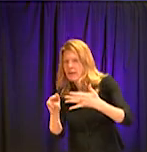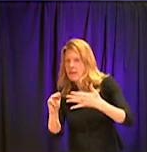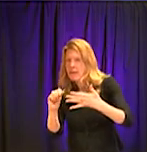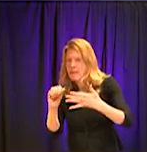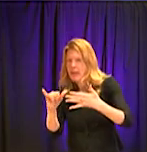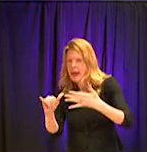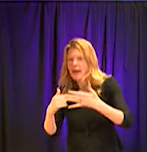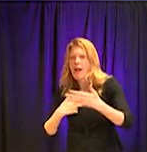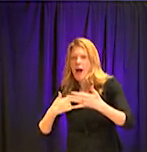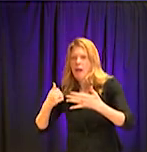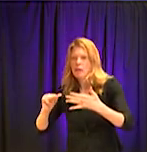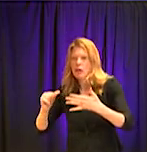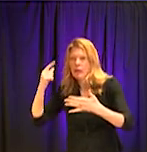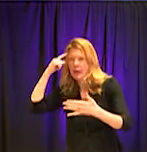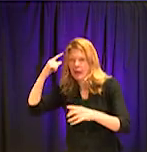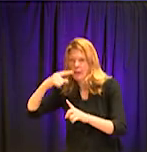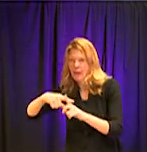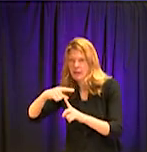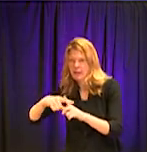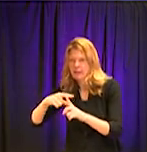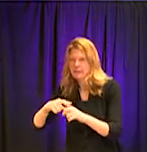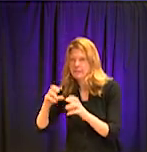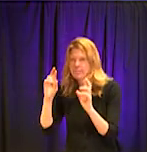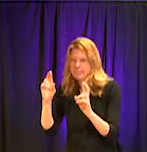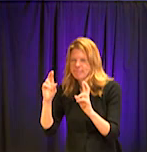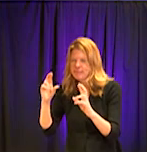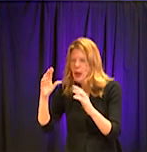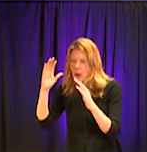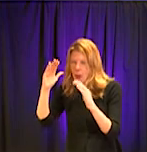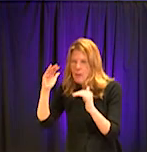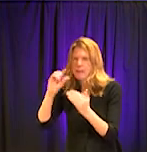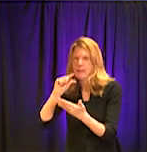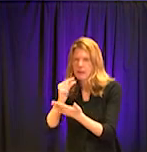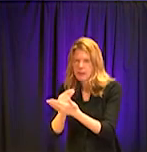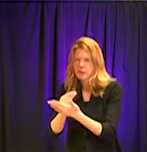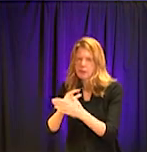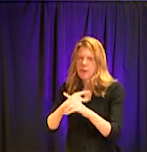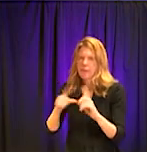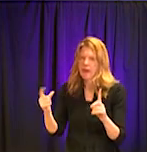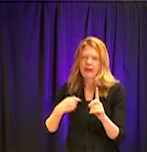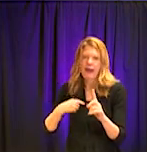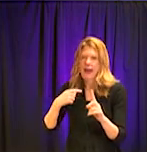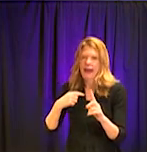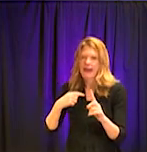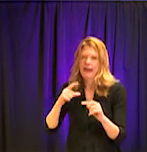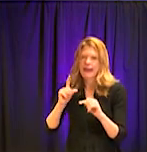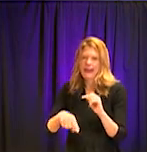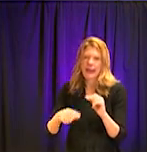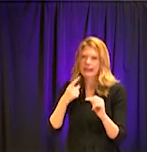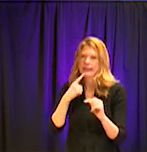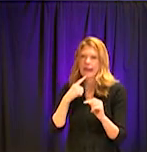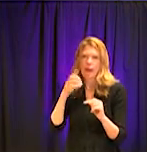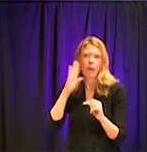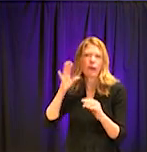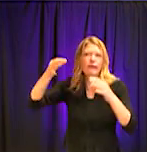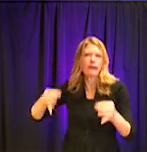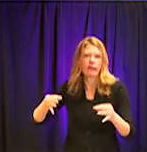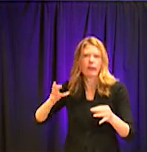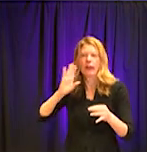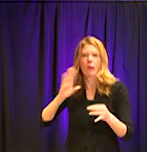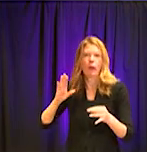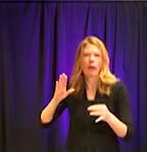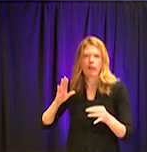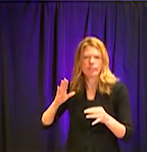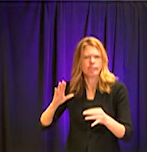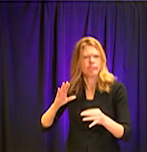position today. But it is premature for me to make, um, the announcement, um, of any,